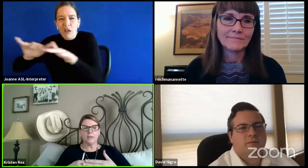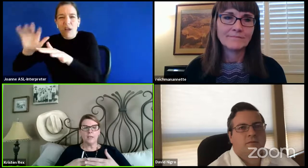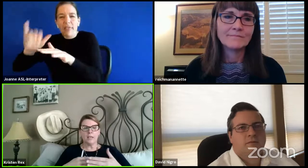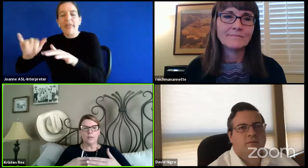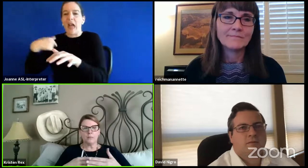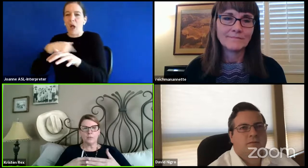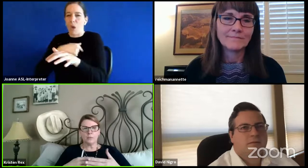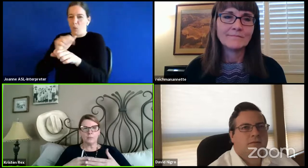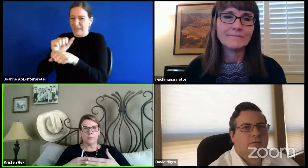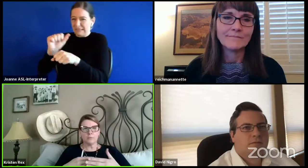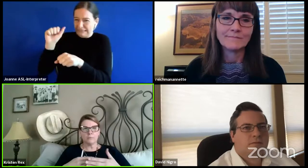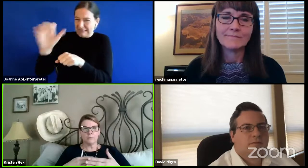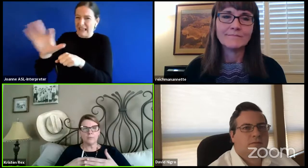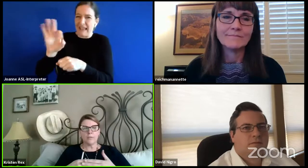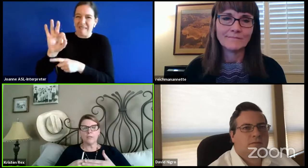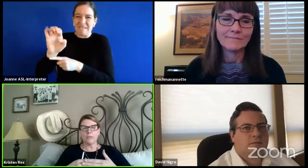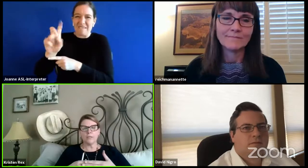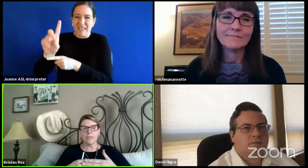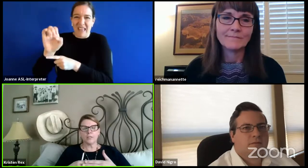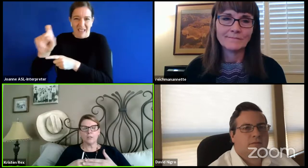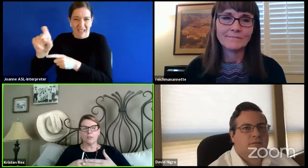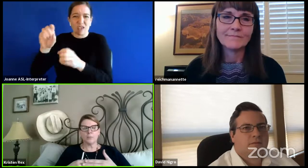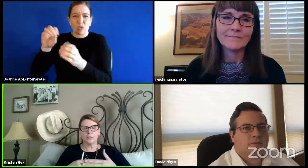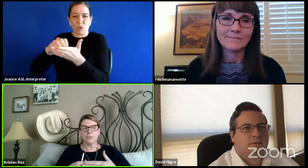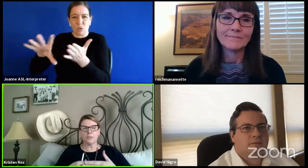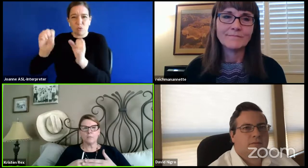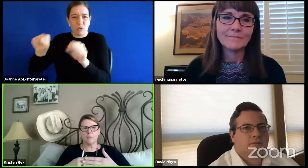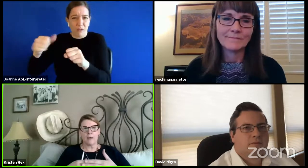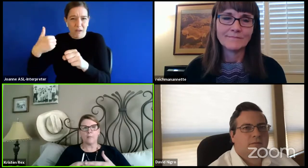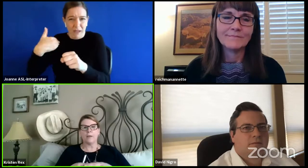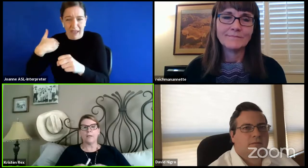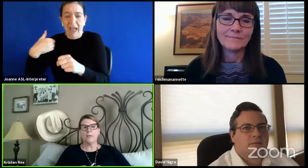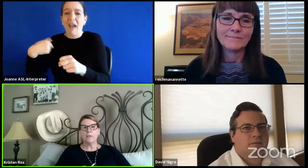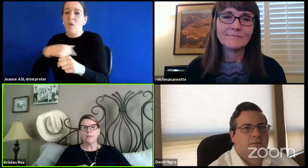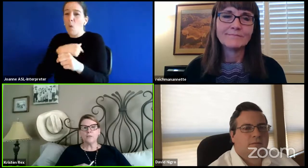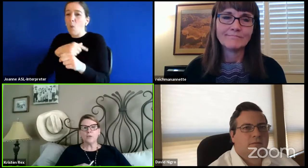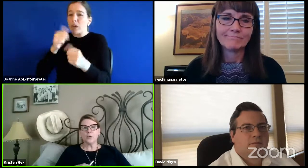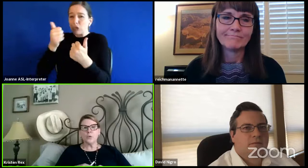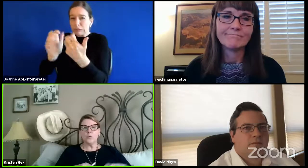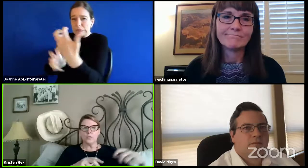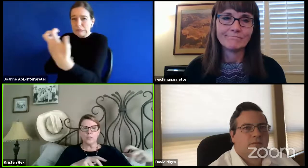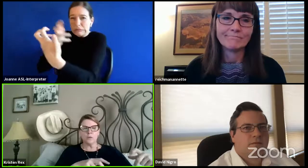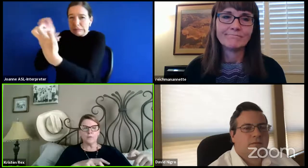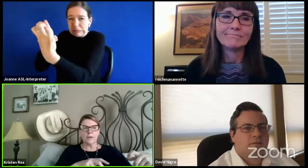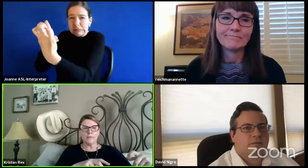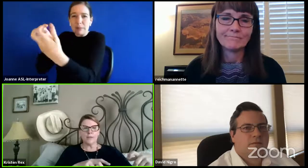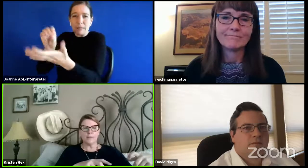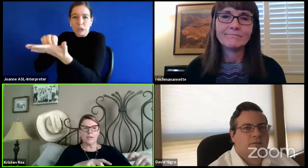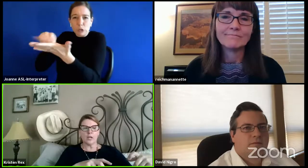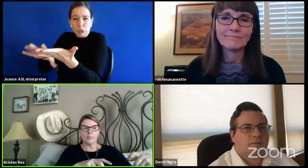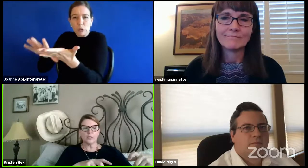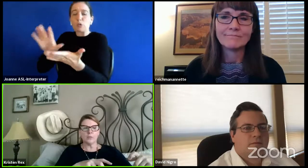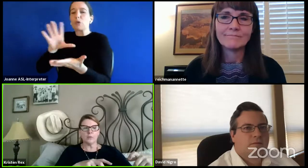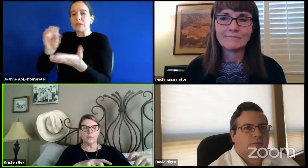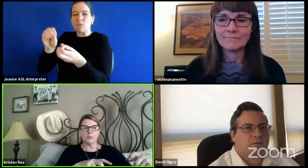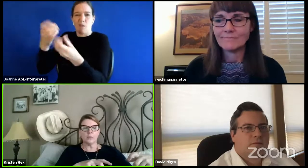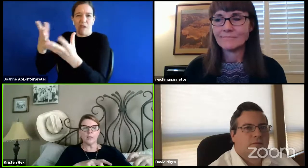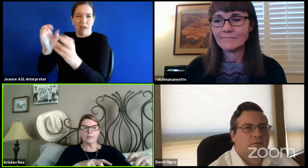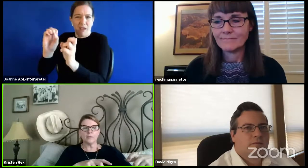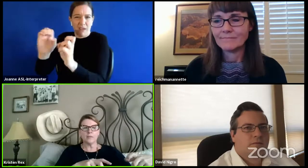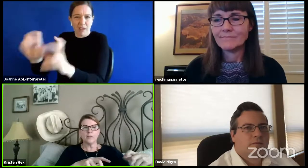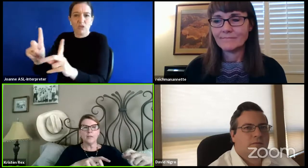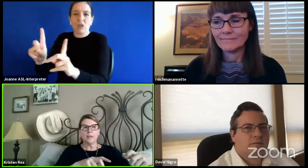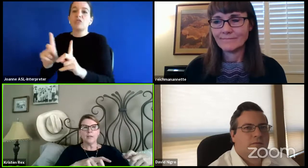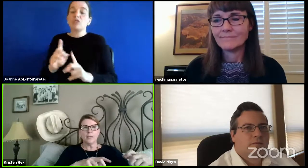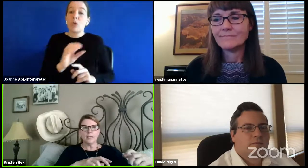have. And we're, we're providing our educational opportunities that way. So the zero to five had that opportunity with the